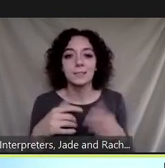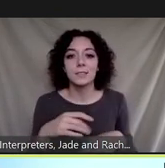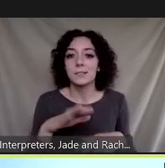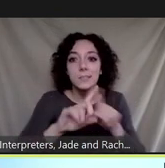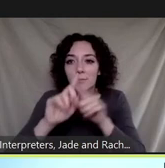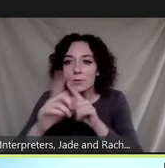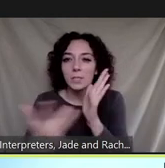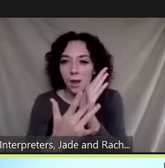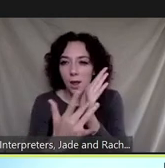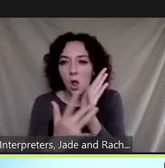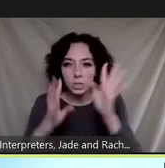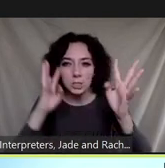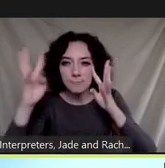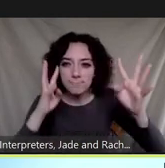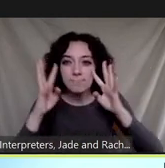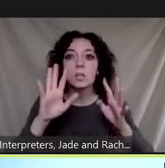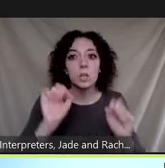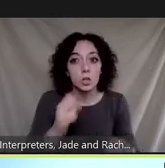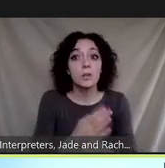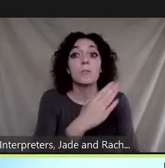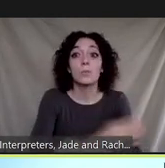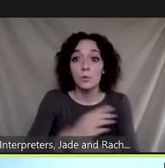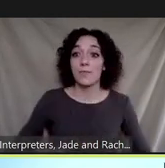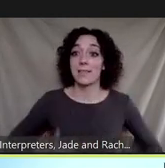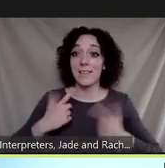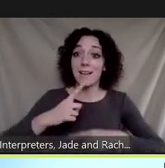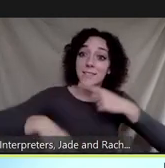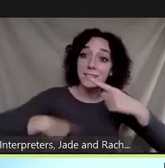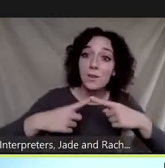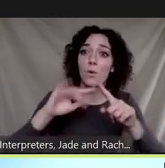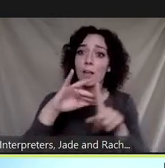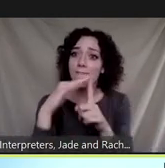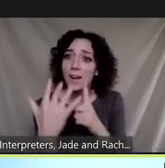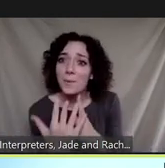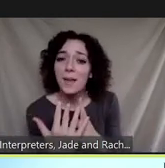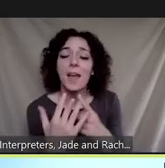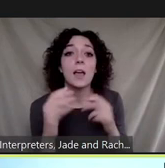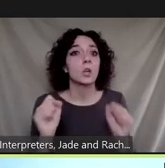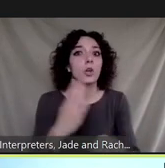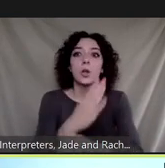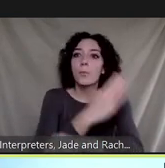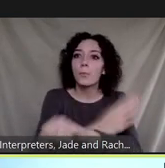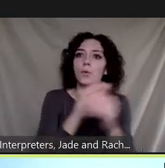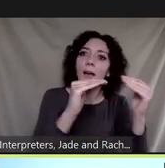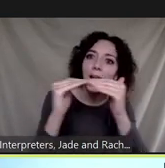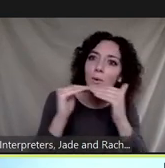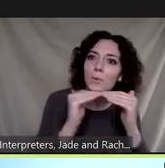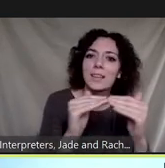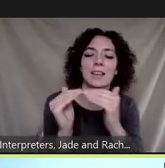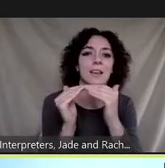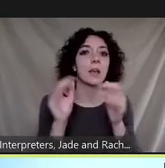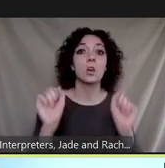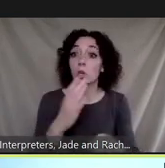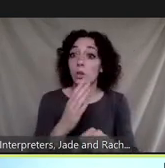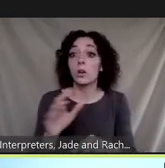improve the life cycle environmental outcomes they could improve equity outcomes or they could